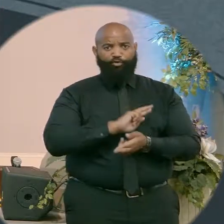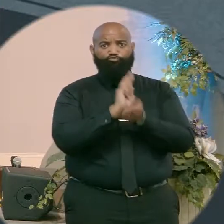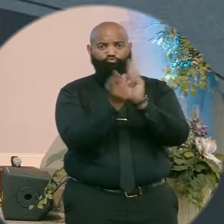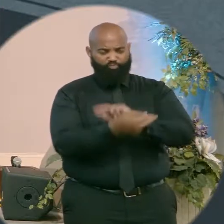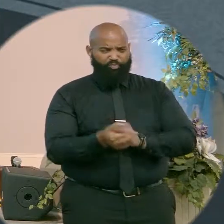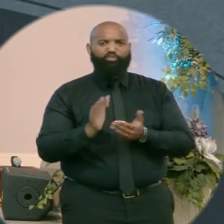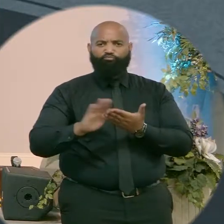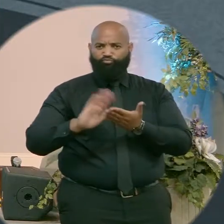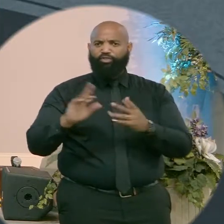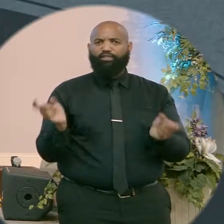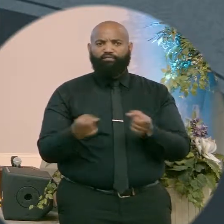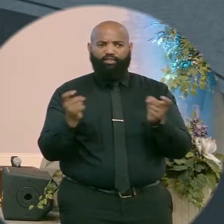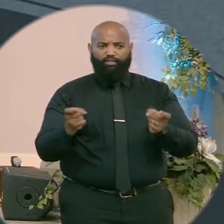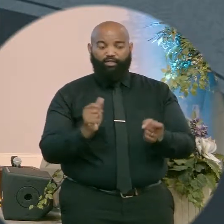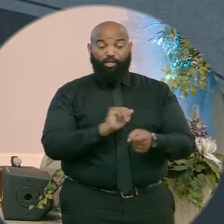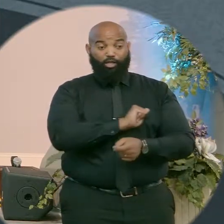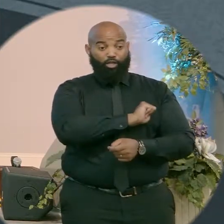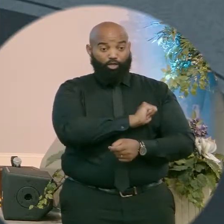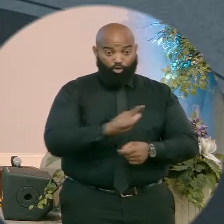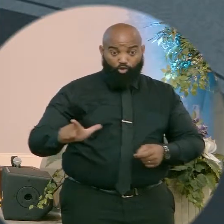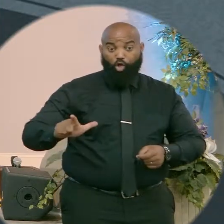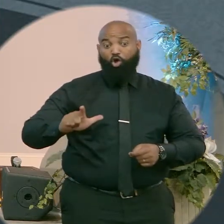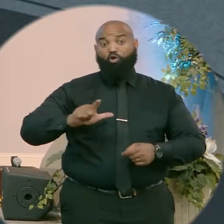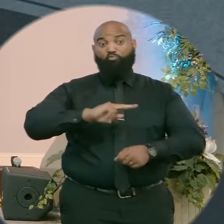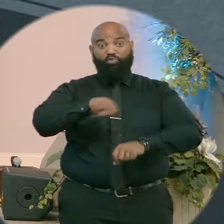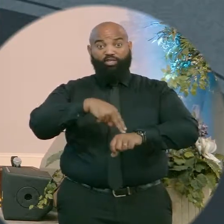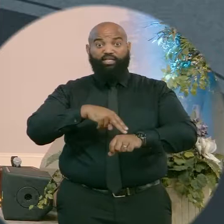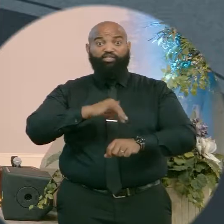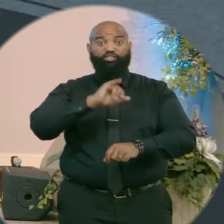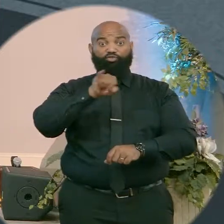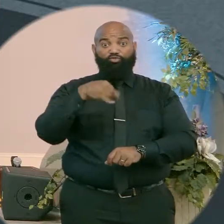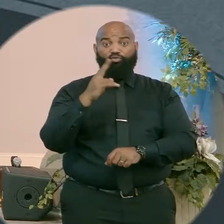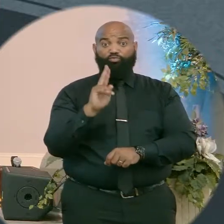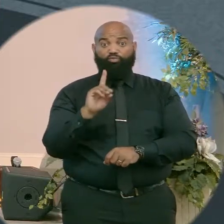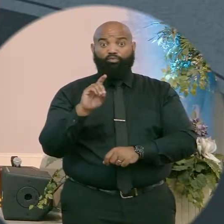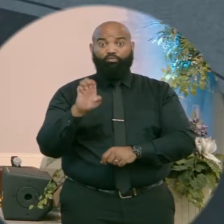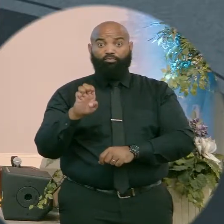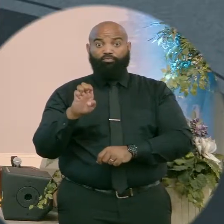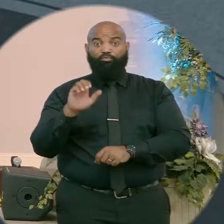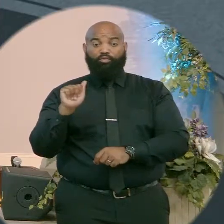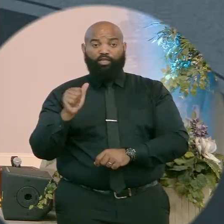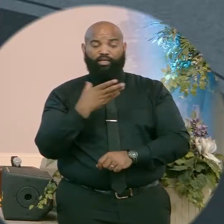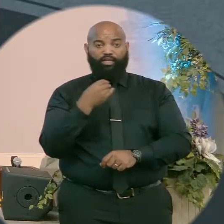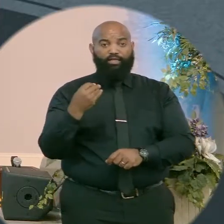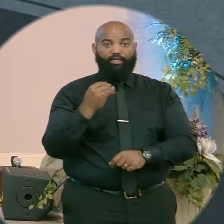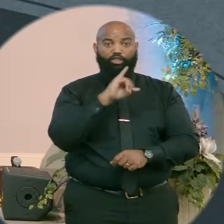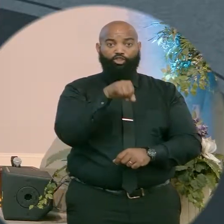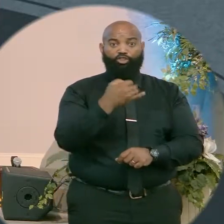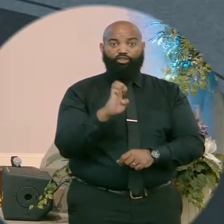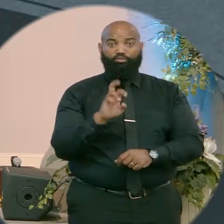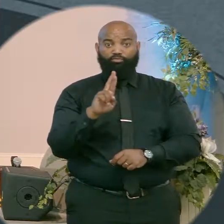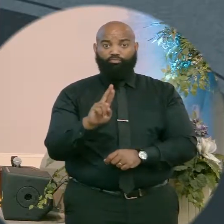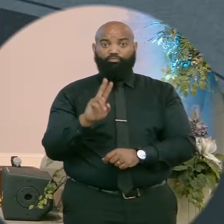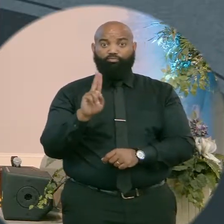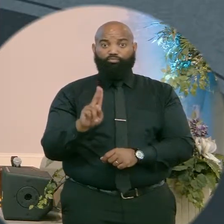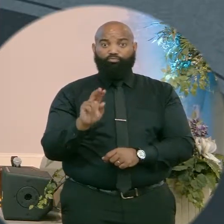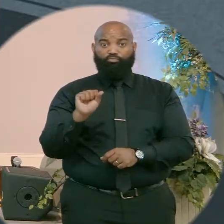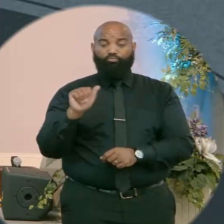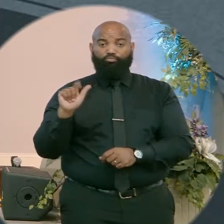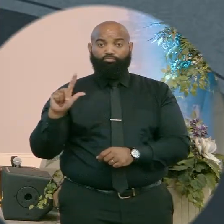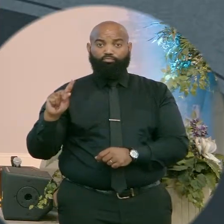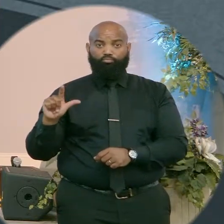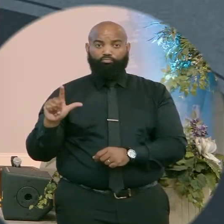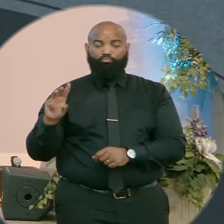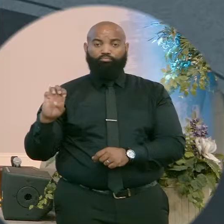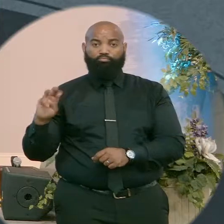And all the country of Judea and all Jerusalem were going out to him and were being baptized by him in the river Jordan, confessing